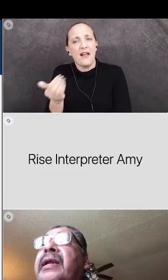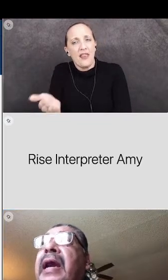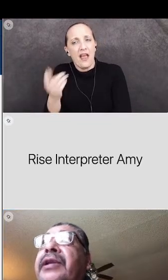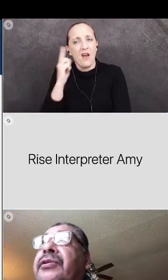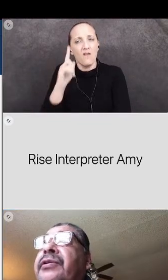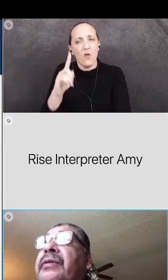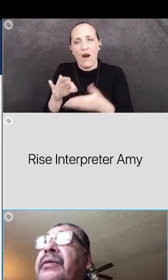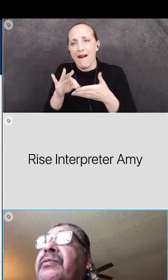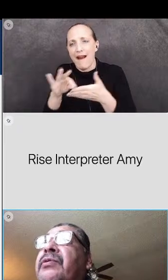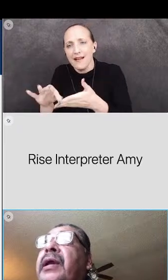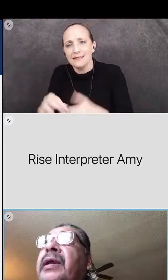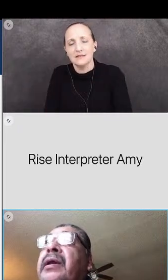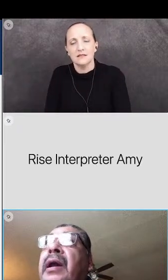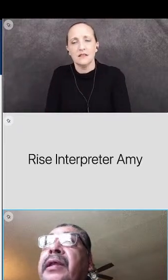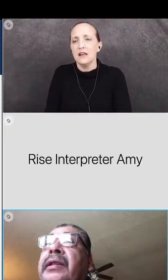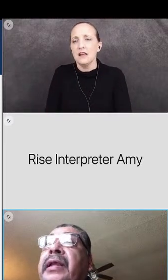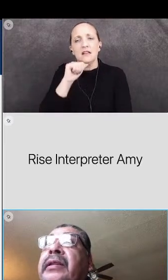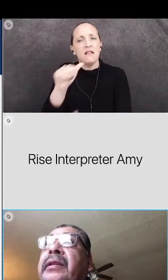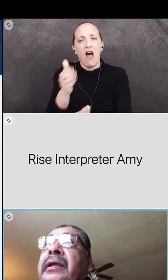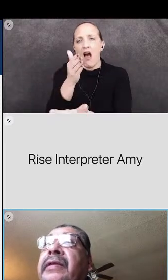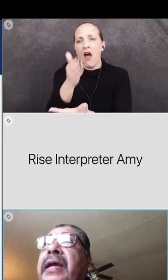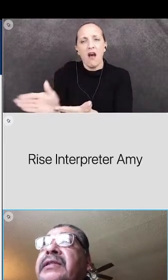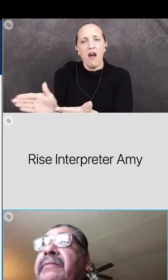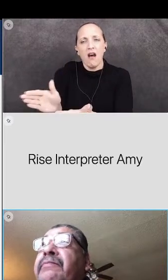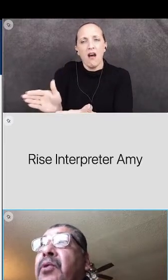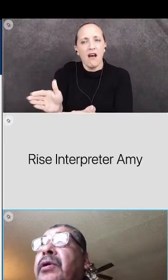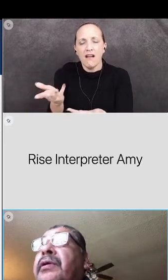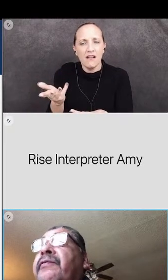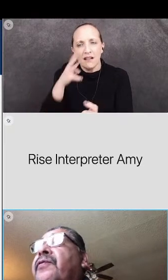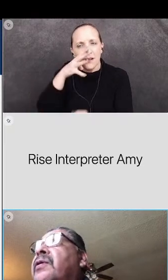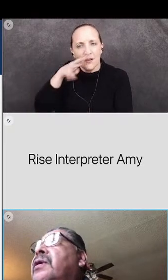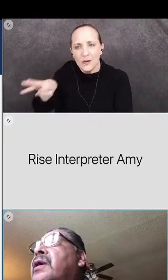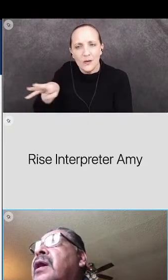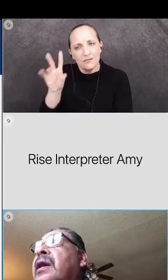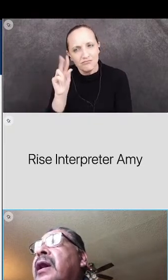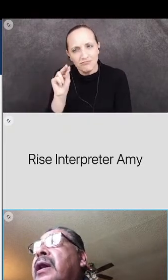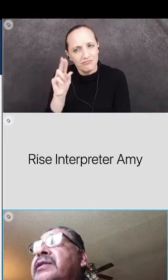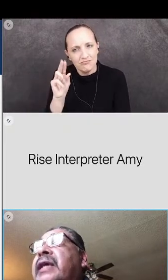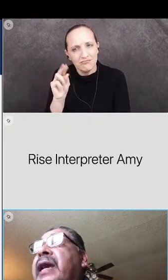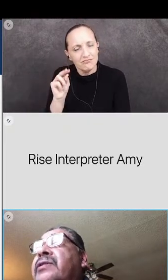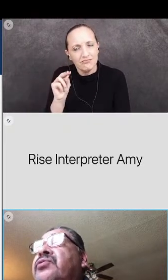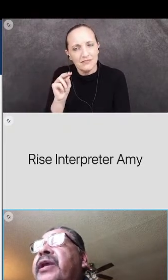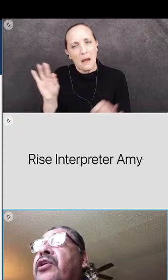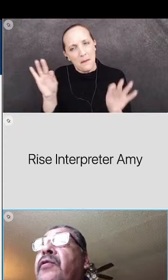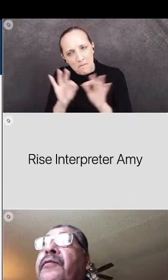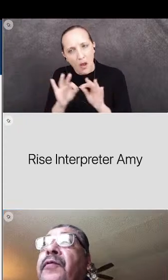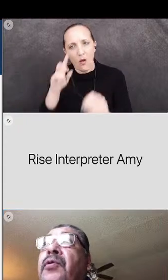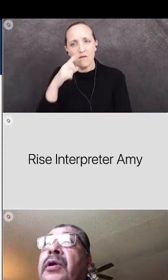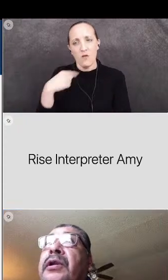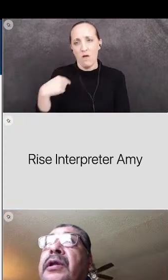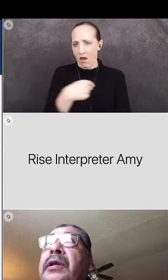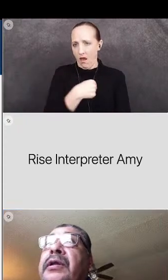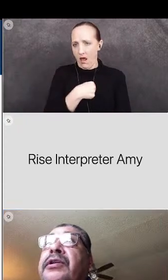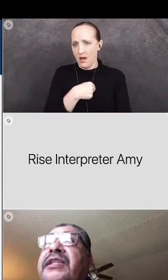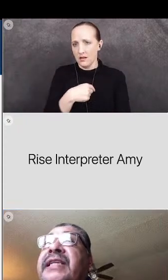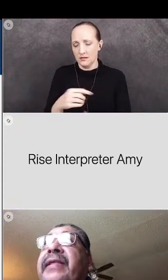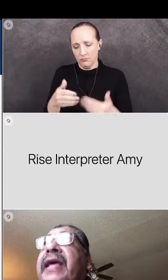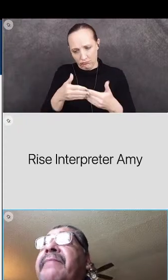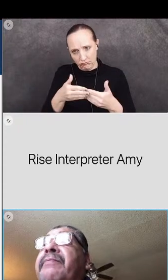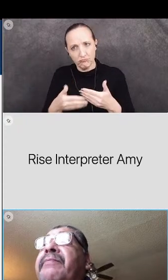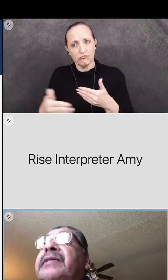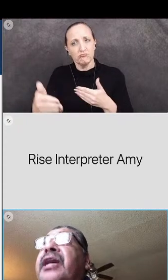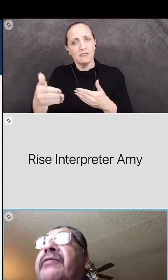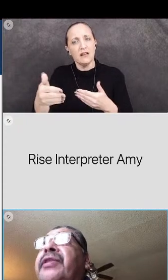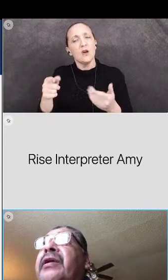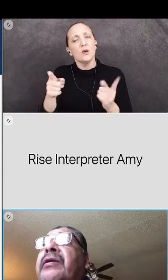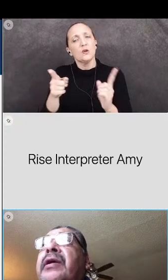them and not turn them away. I think that that's important for us as we go forward to